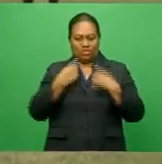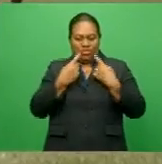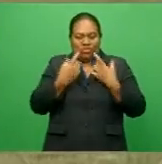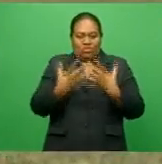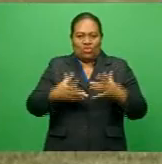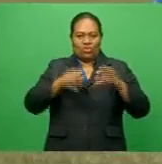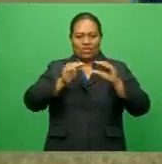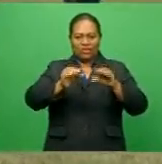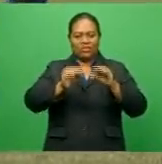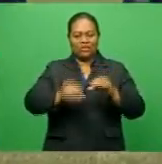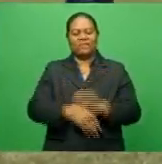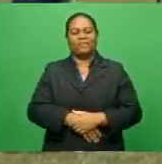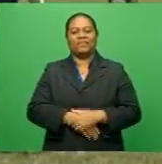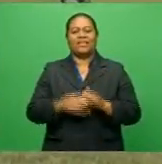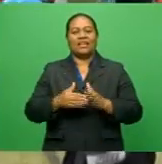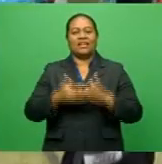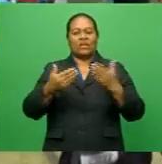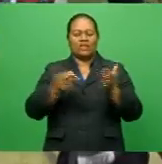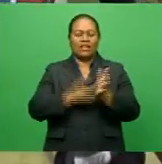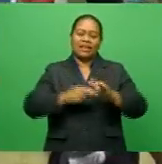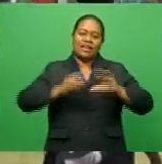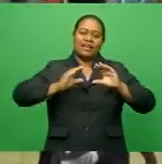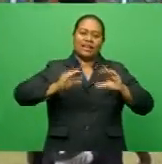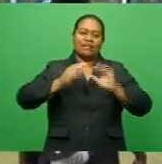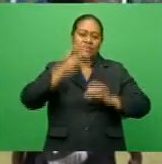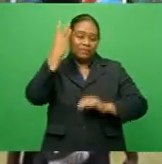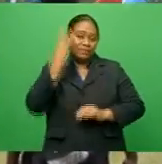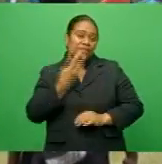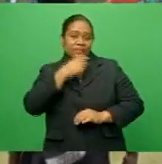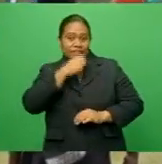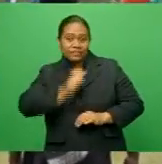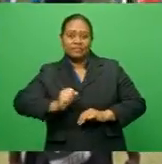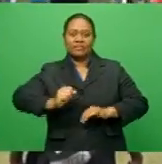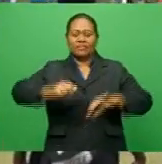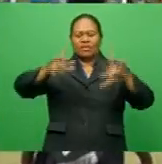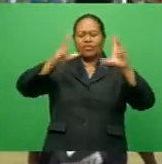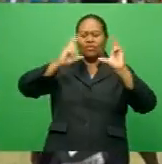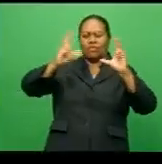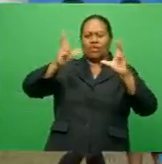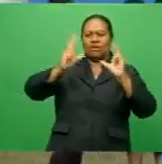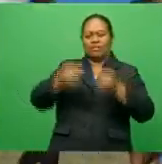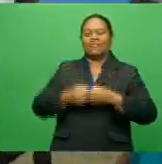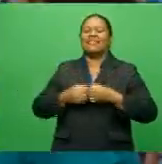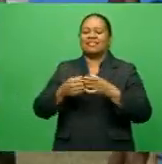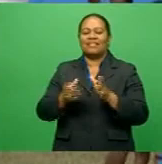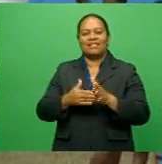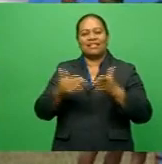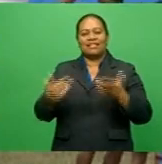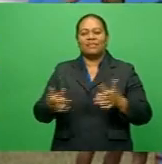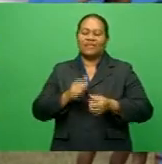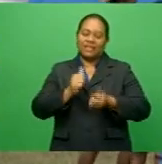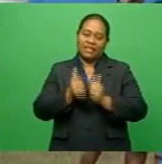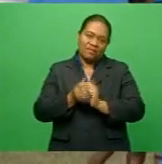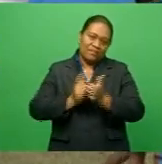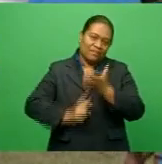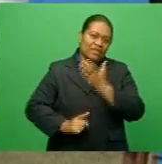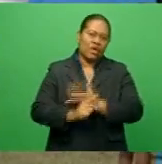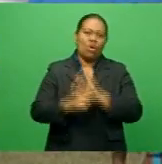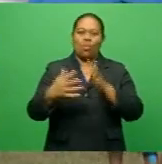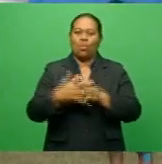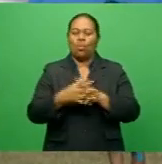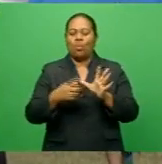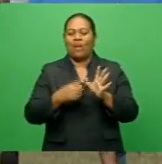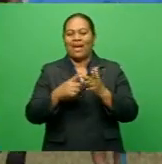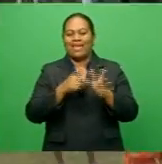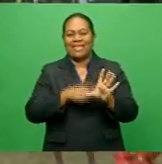The under-20 category, netball and men's and women's volleyball have also started with games being held at the Waiyebo and